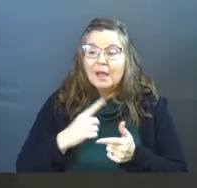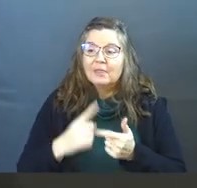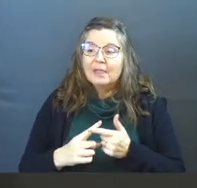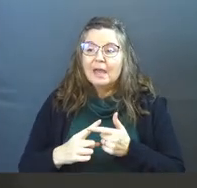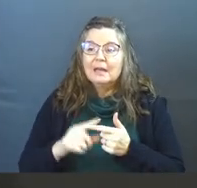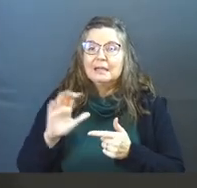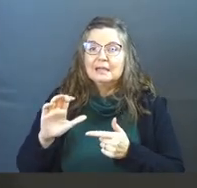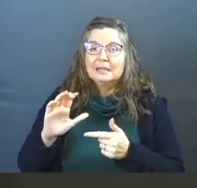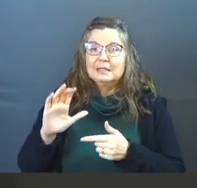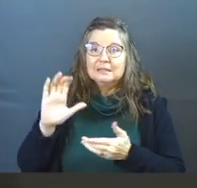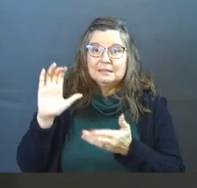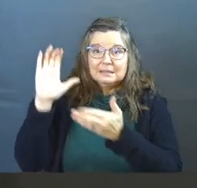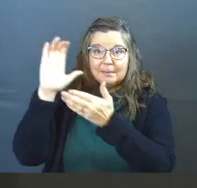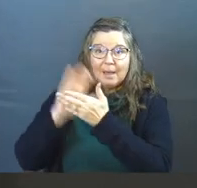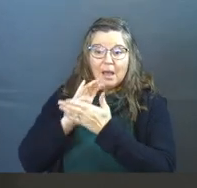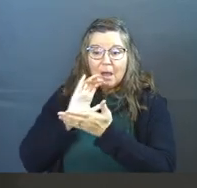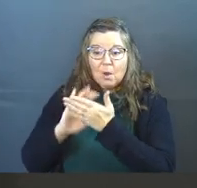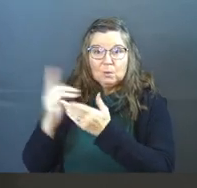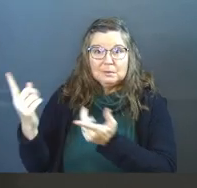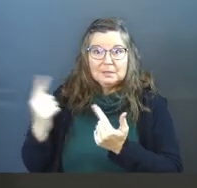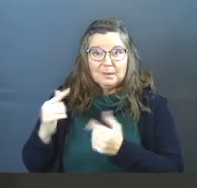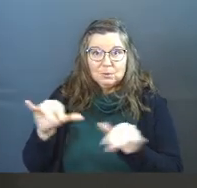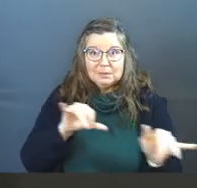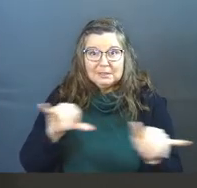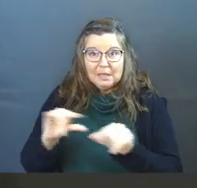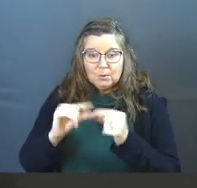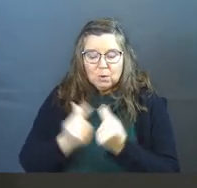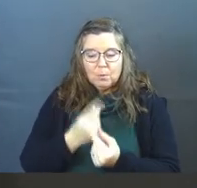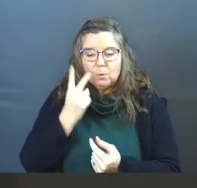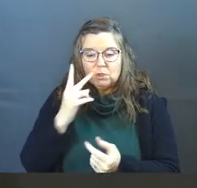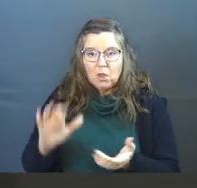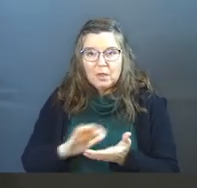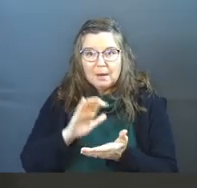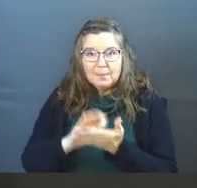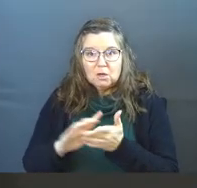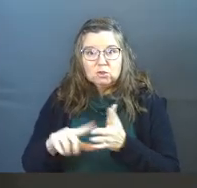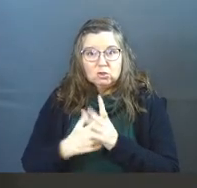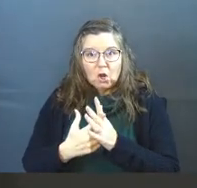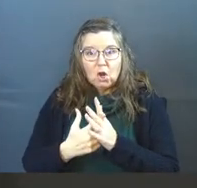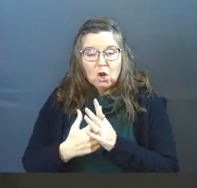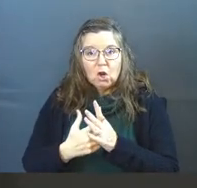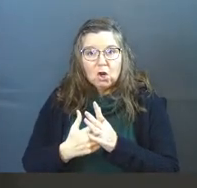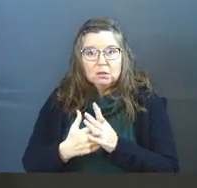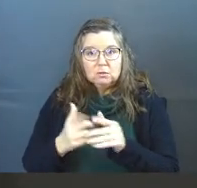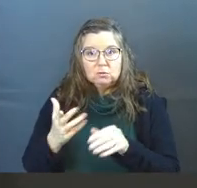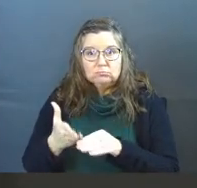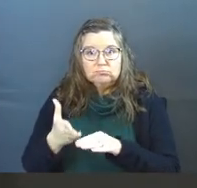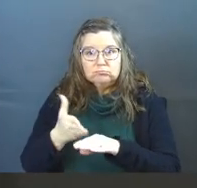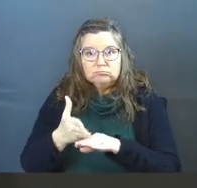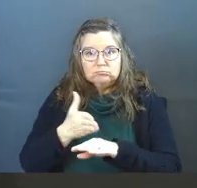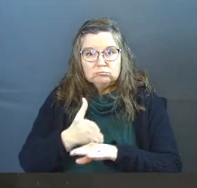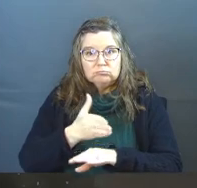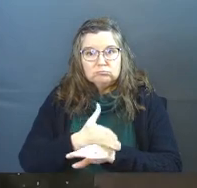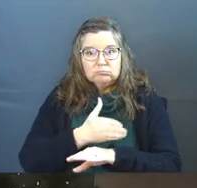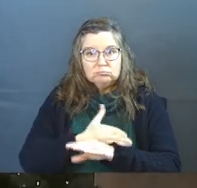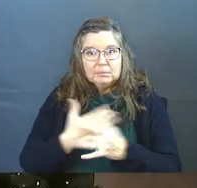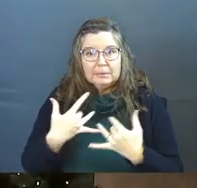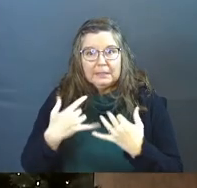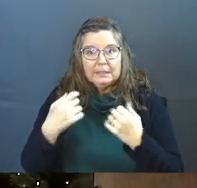eventually, his spouse starts coming to the same life group. And we saw their marriage start to rebuild and heal itself.